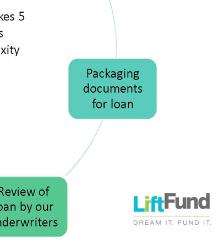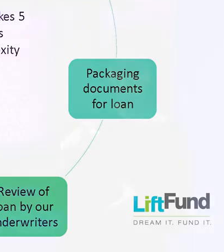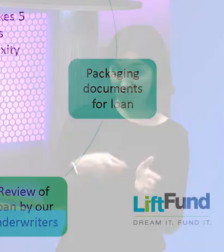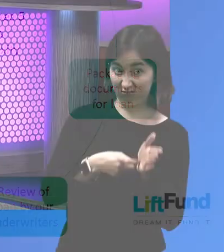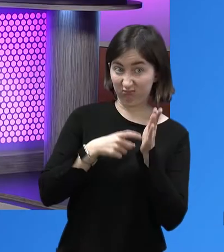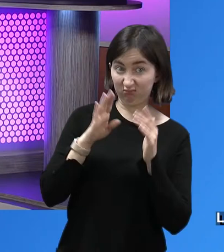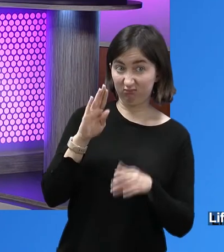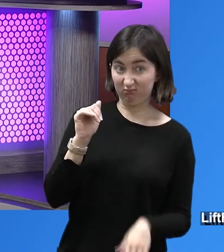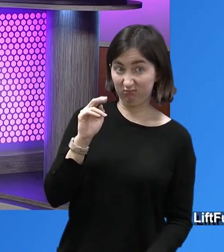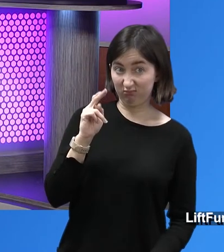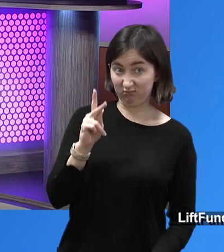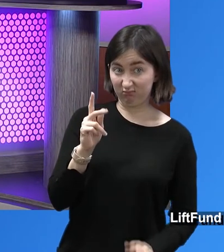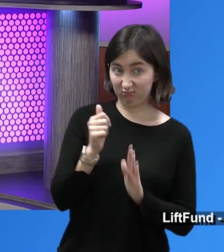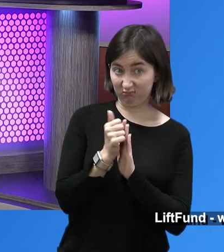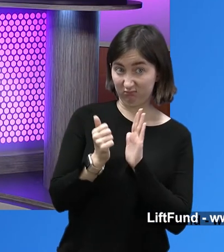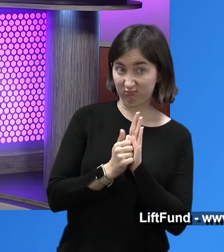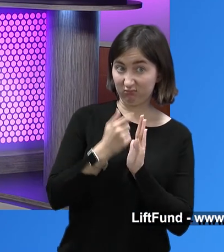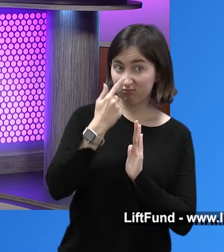get a loan?